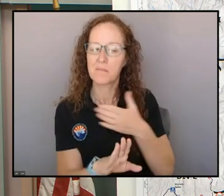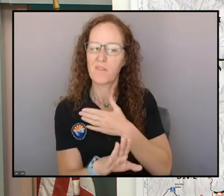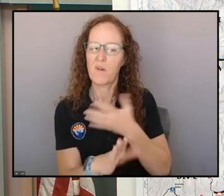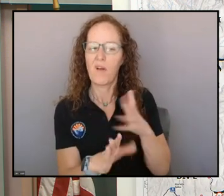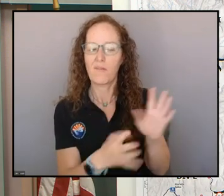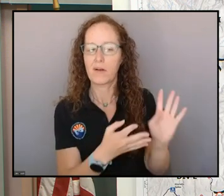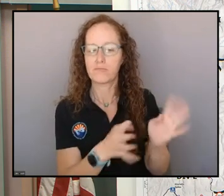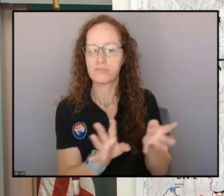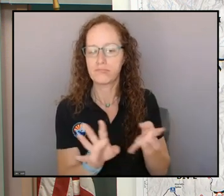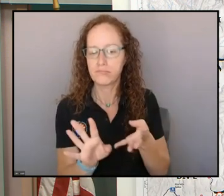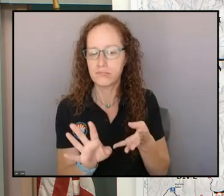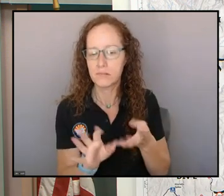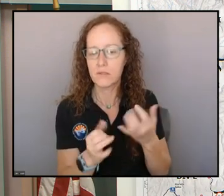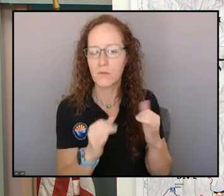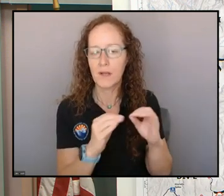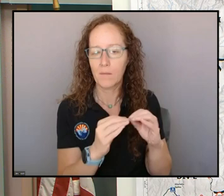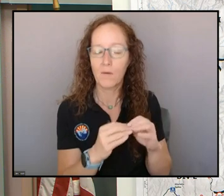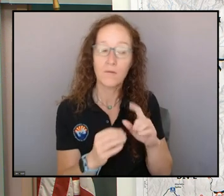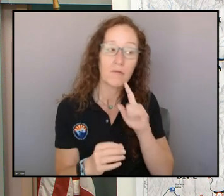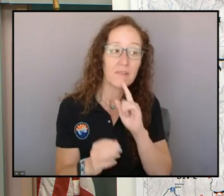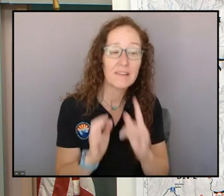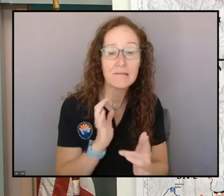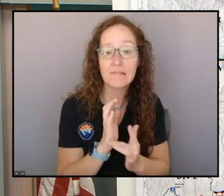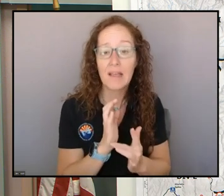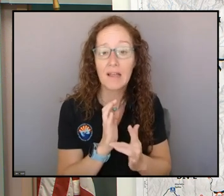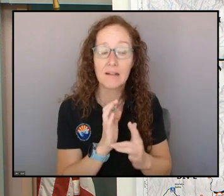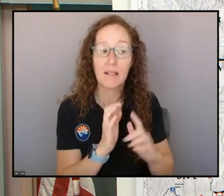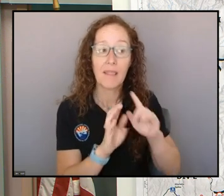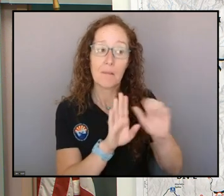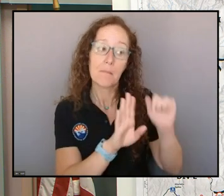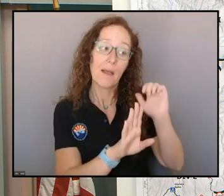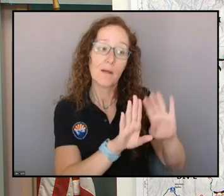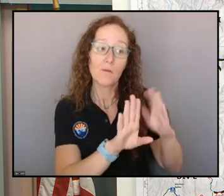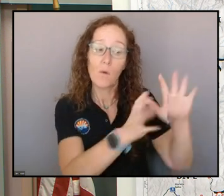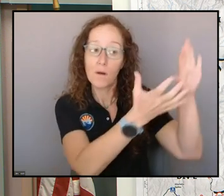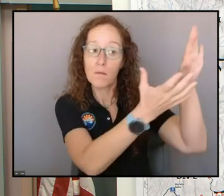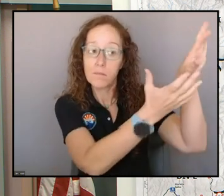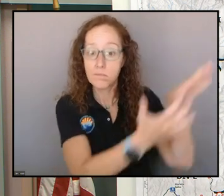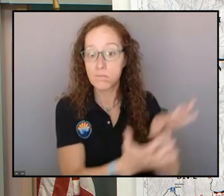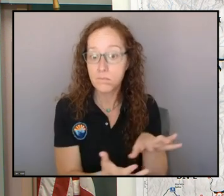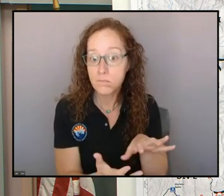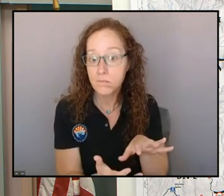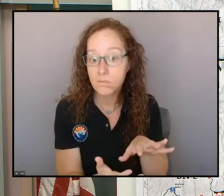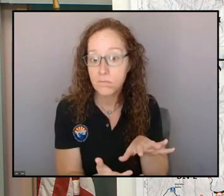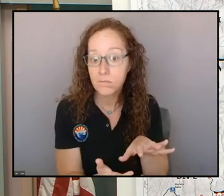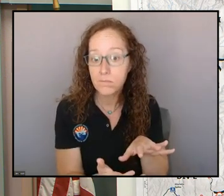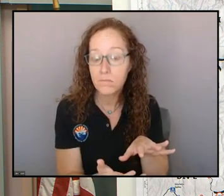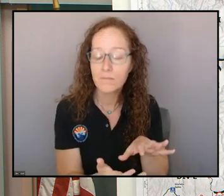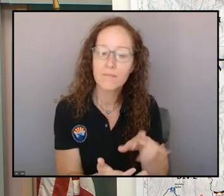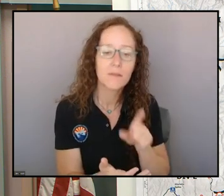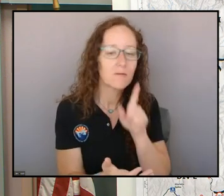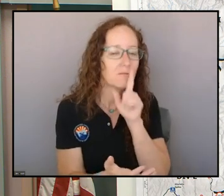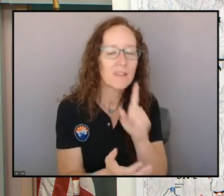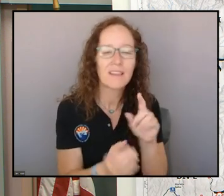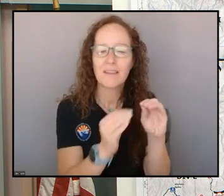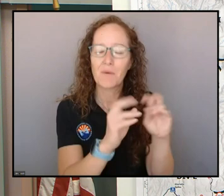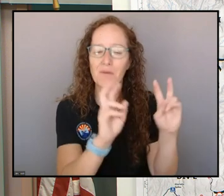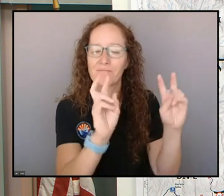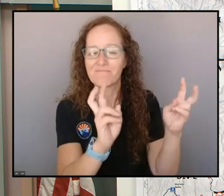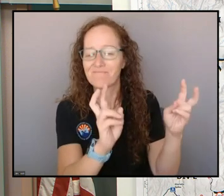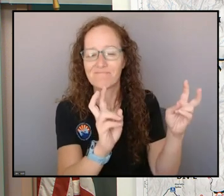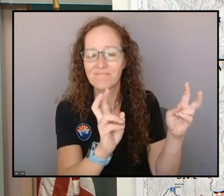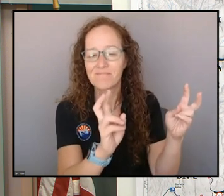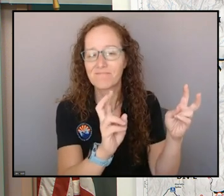if we're getting technical, the backdoor front, in quotes, was actually not so much a front, but more of a reinforcement